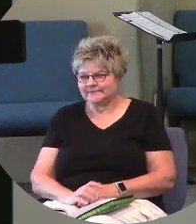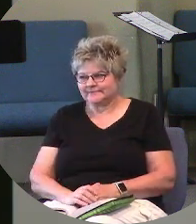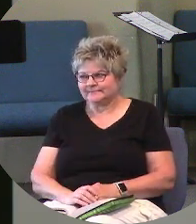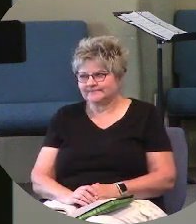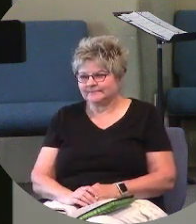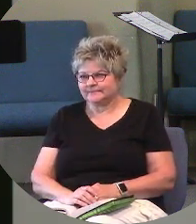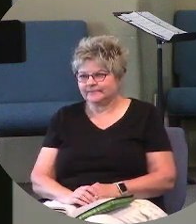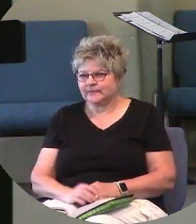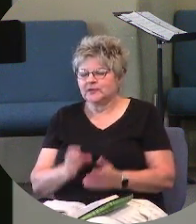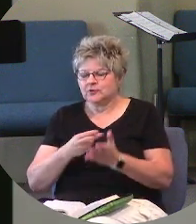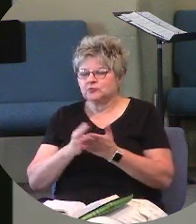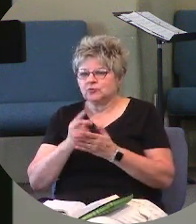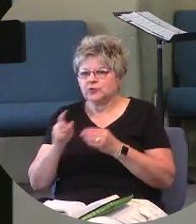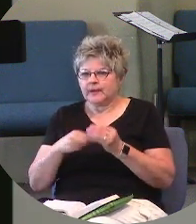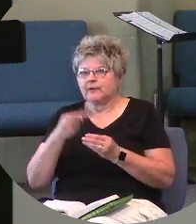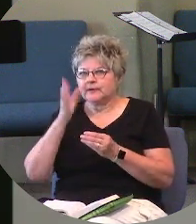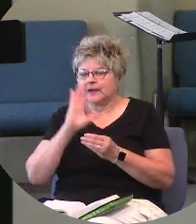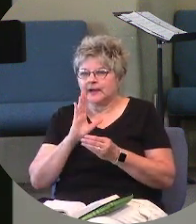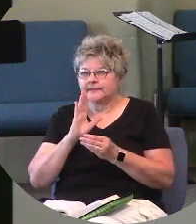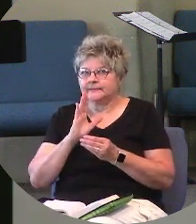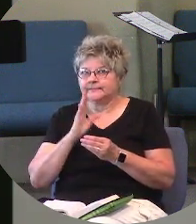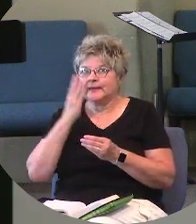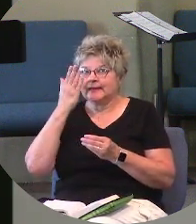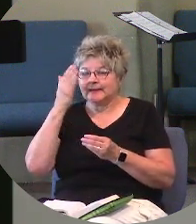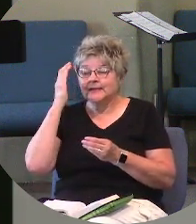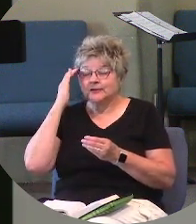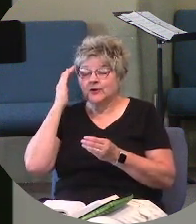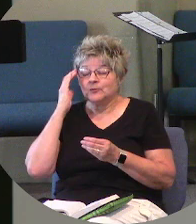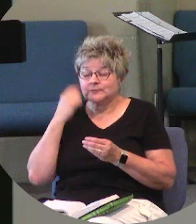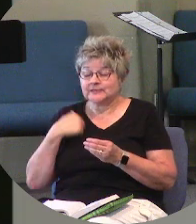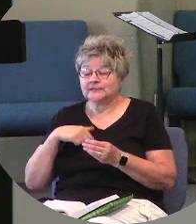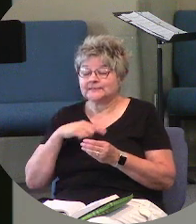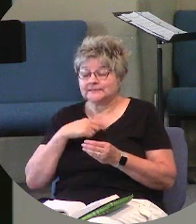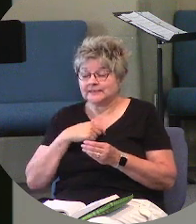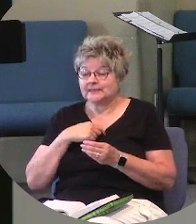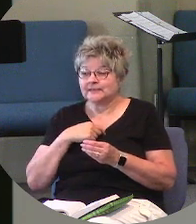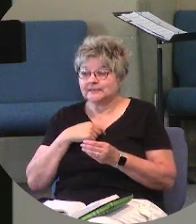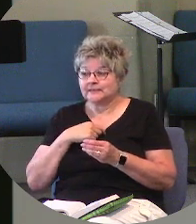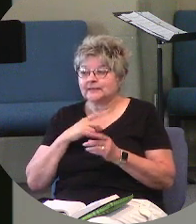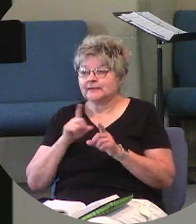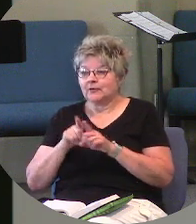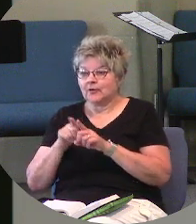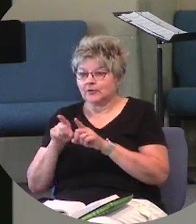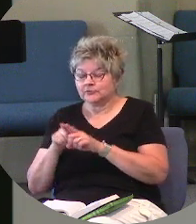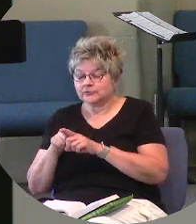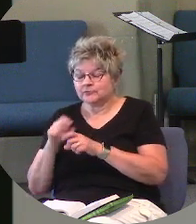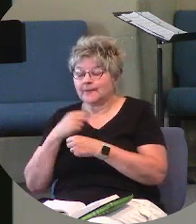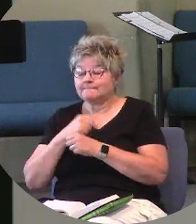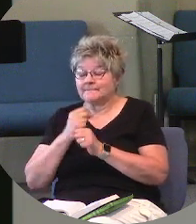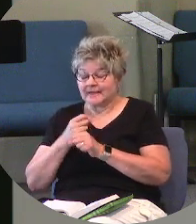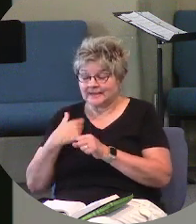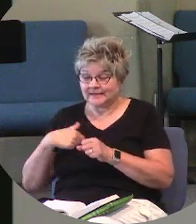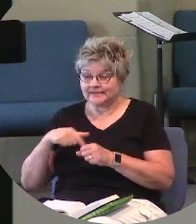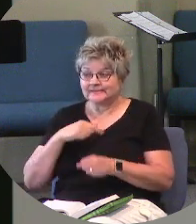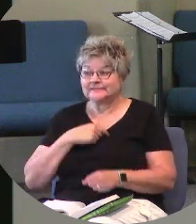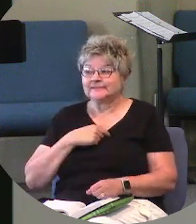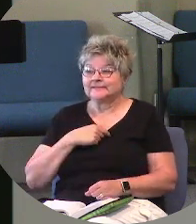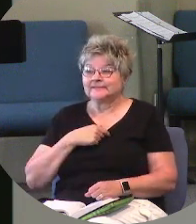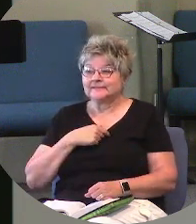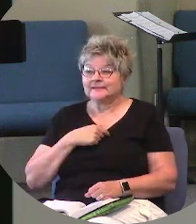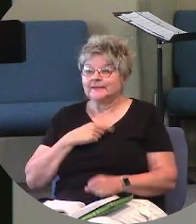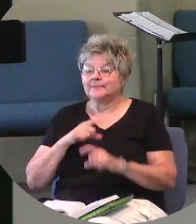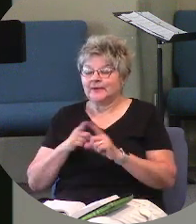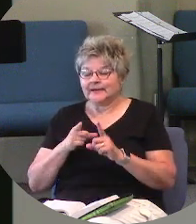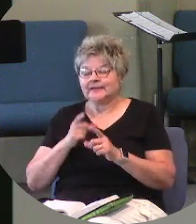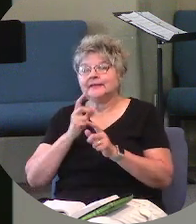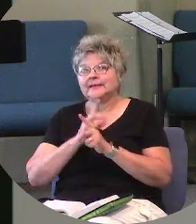See the truth about God is He not only knows us He not only made us but